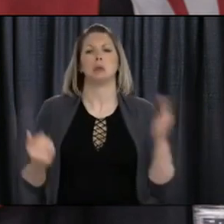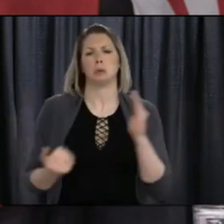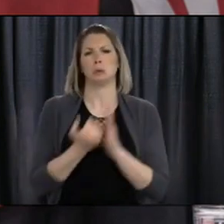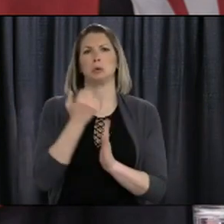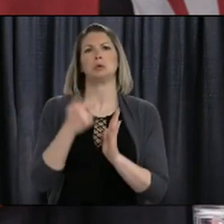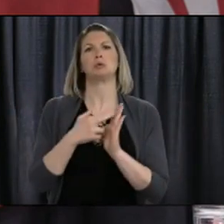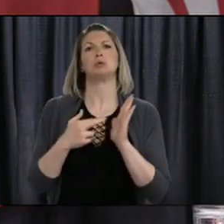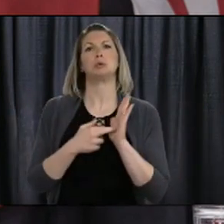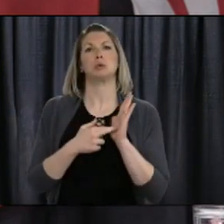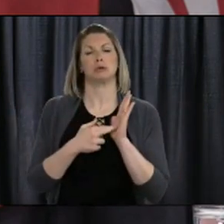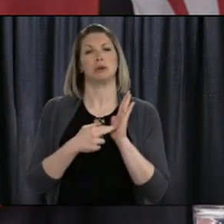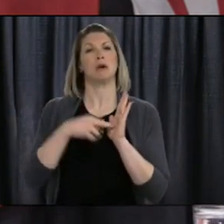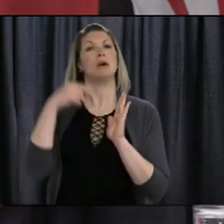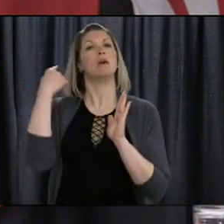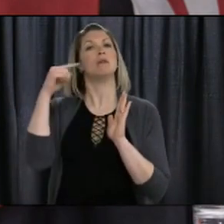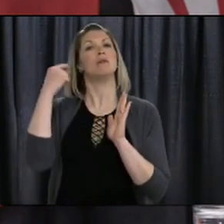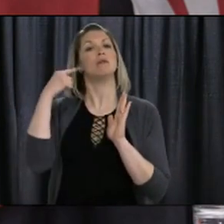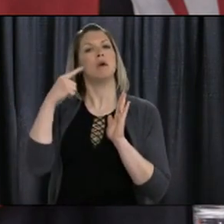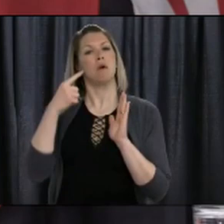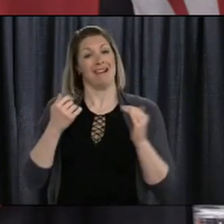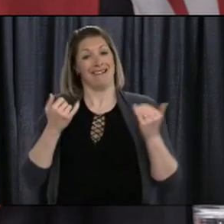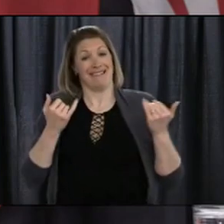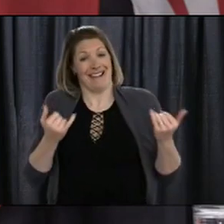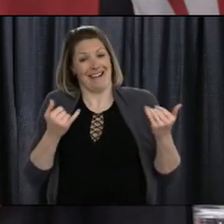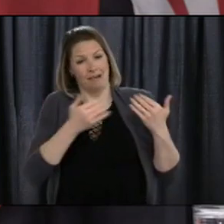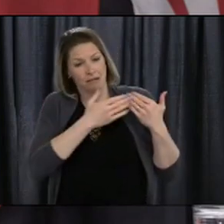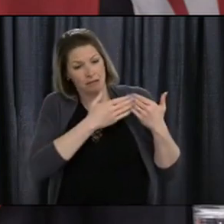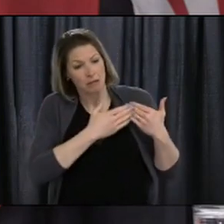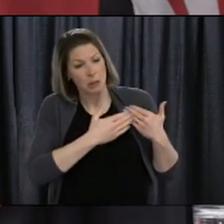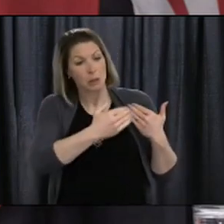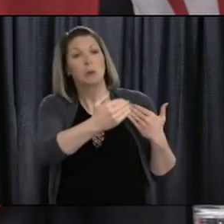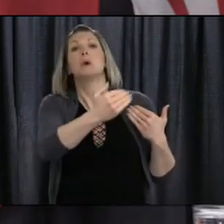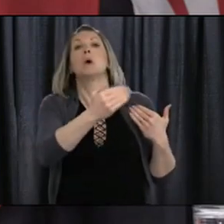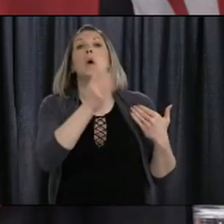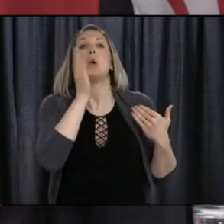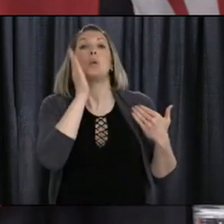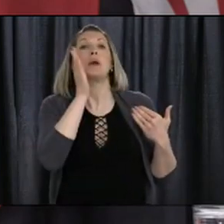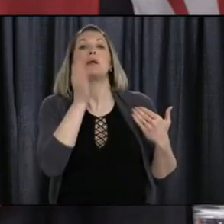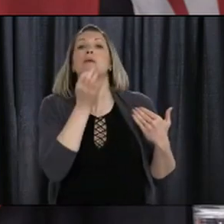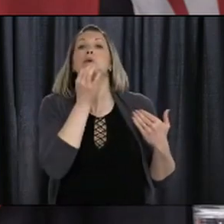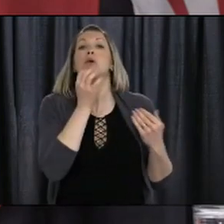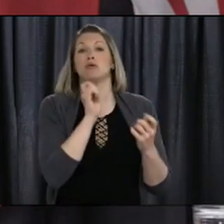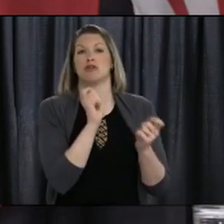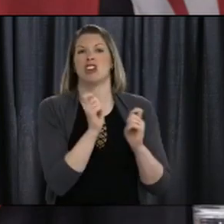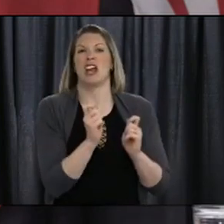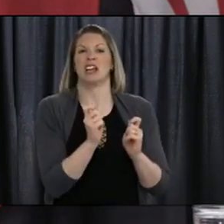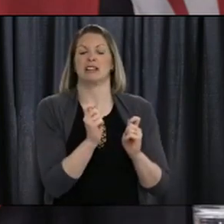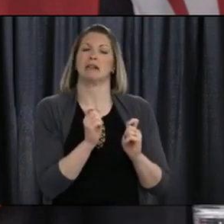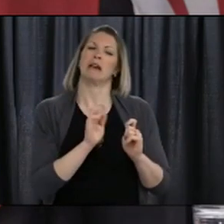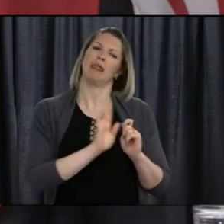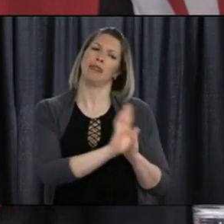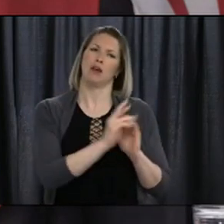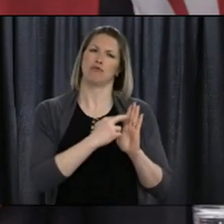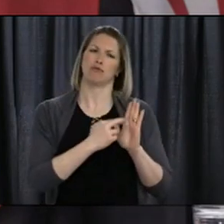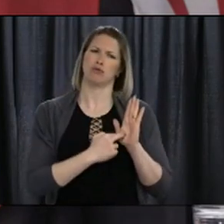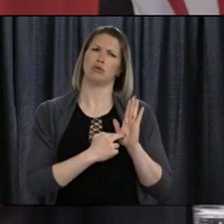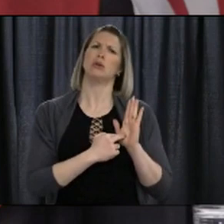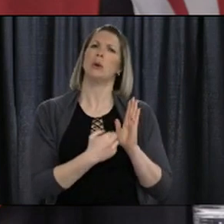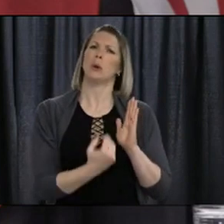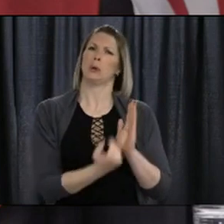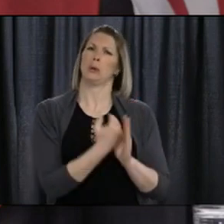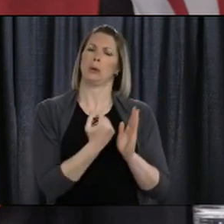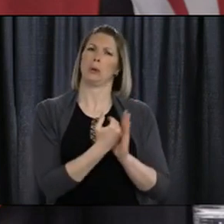with and navigate our way through this pandemic. So, these changes were broad and they reduced some of the operating